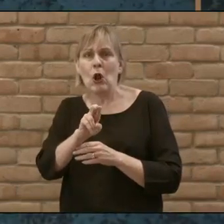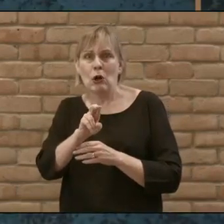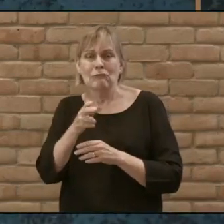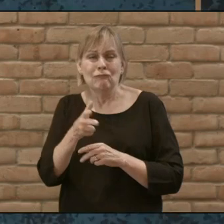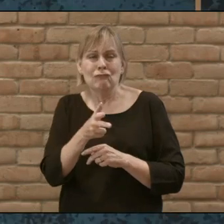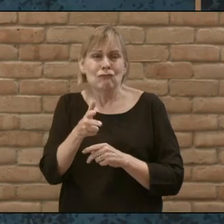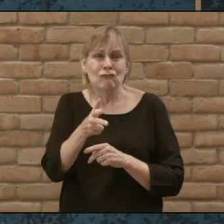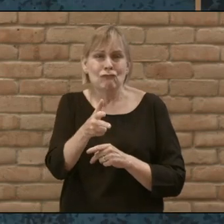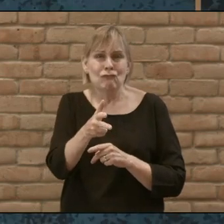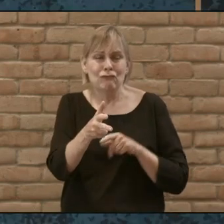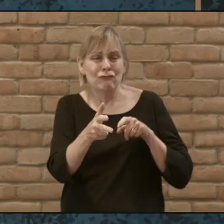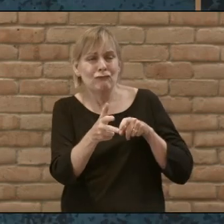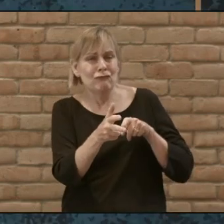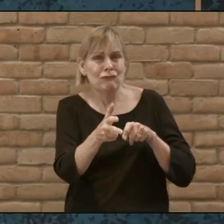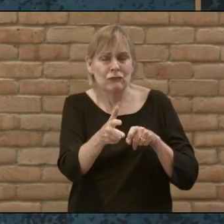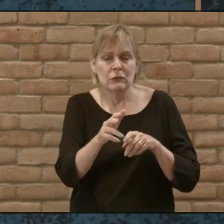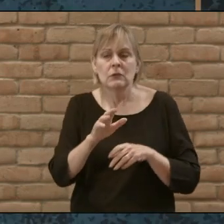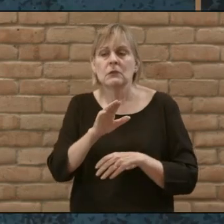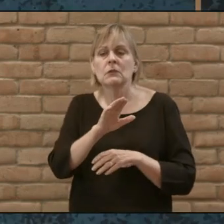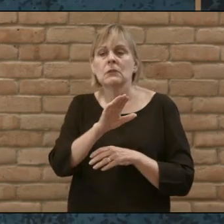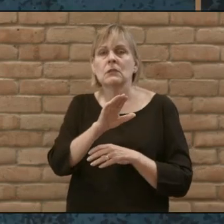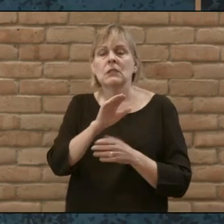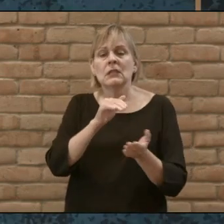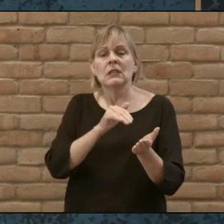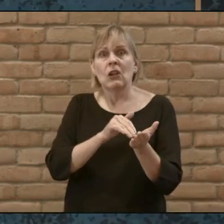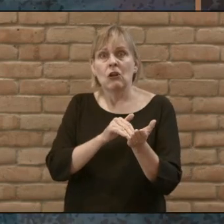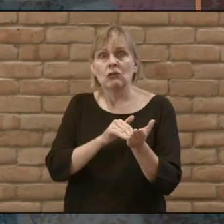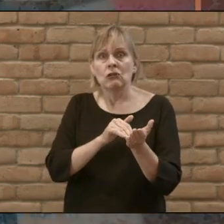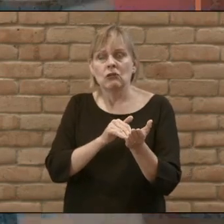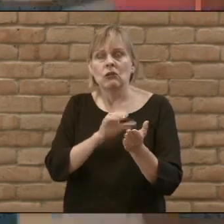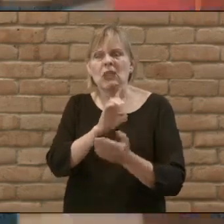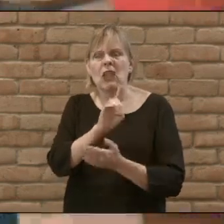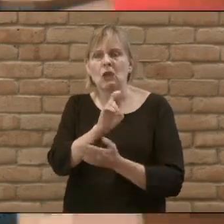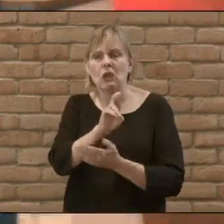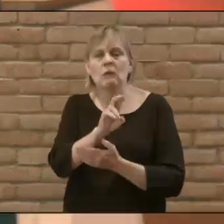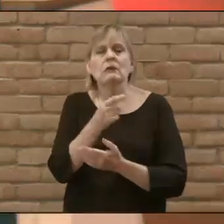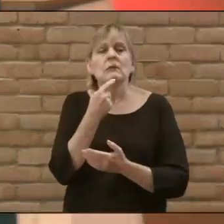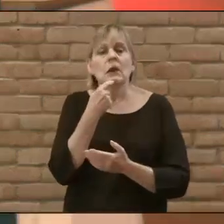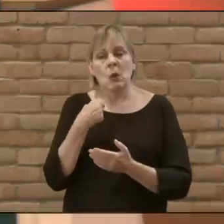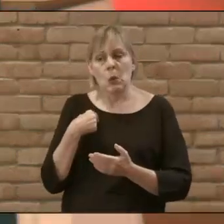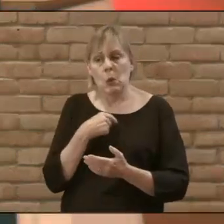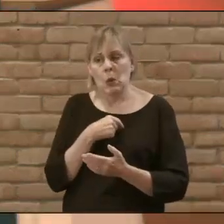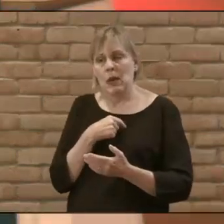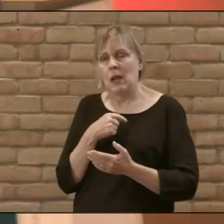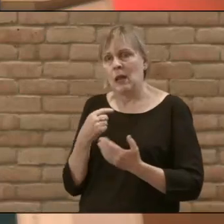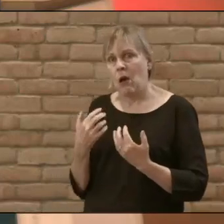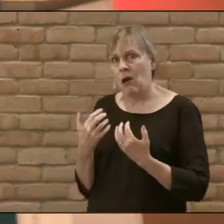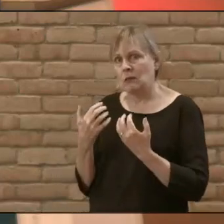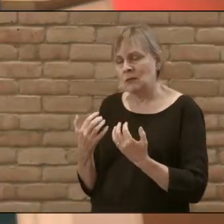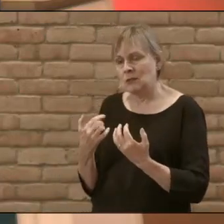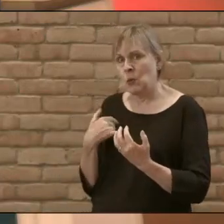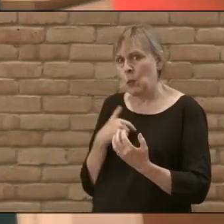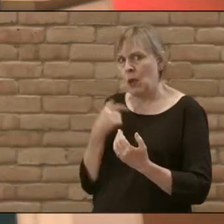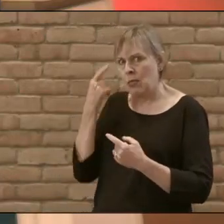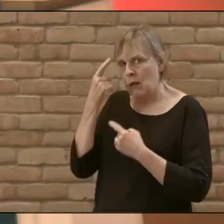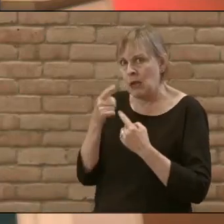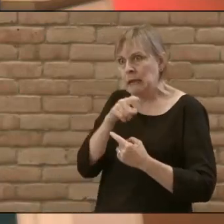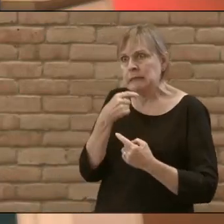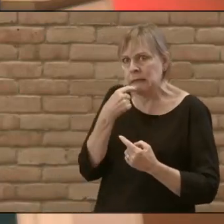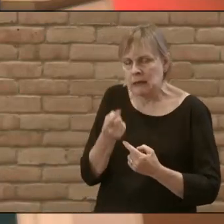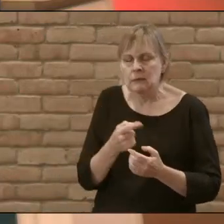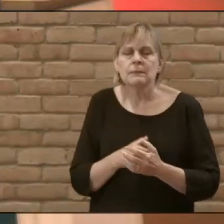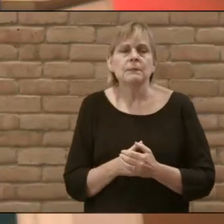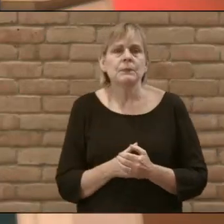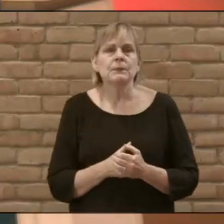And in this scene, Jeff Goldblum's character, Dr. Ian Malcolm, he says what we, the audience, are all thinking. He